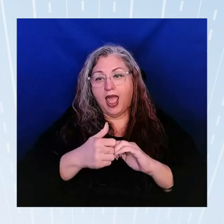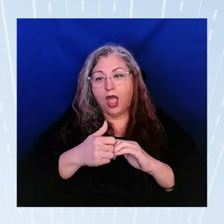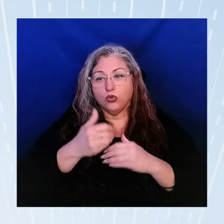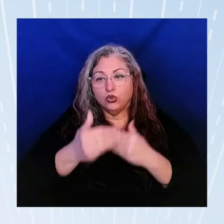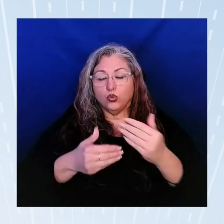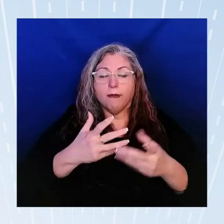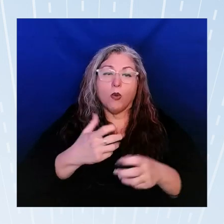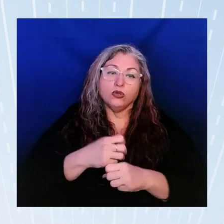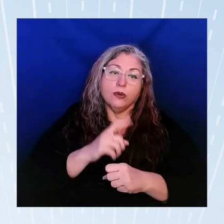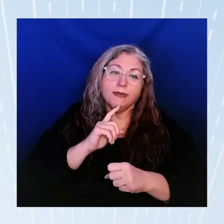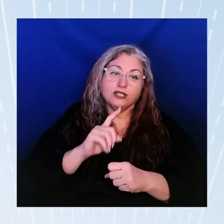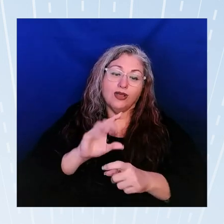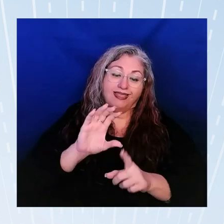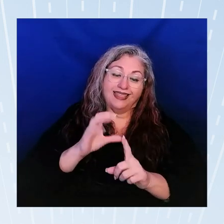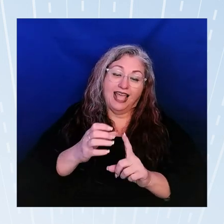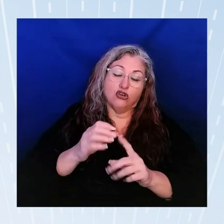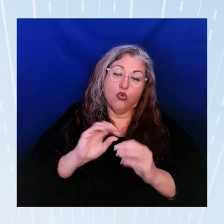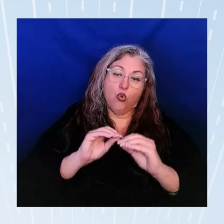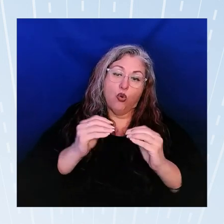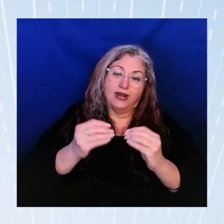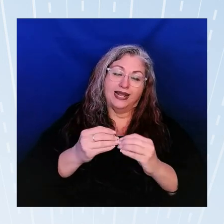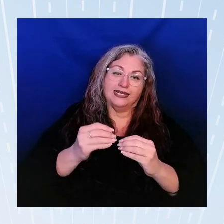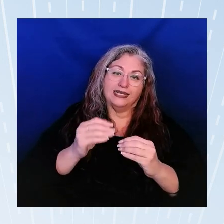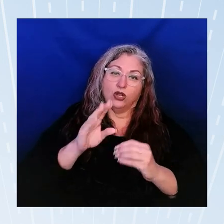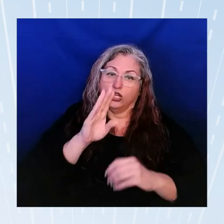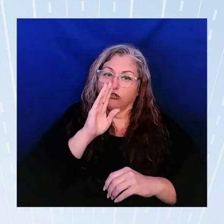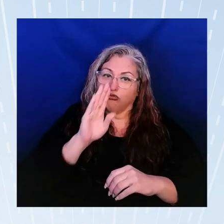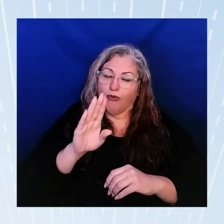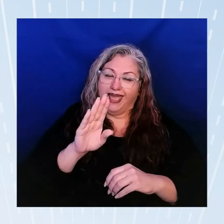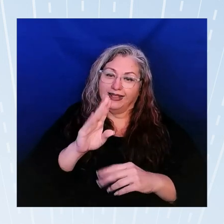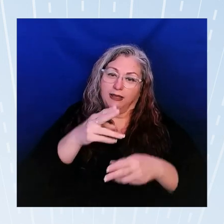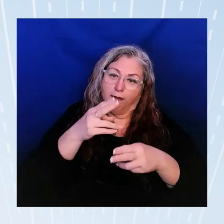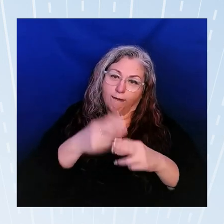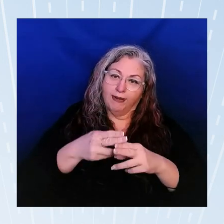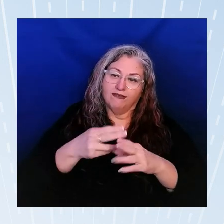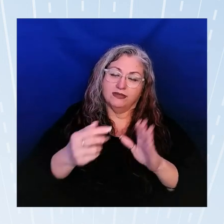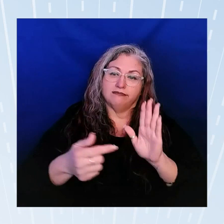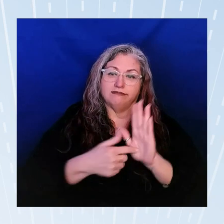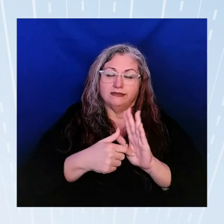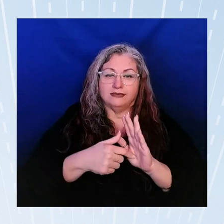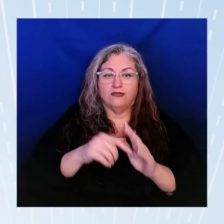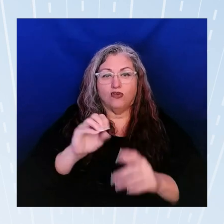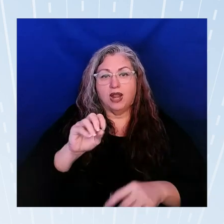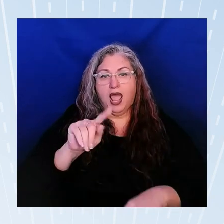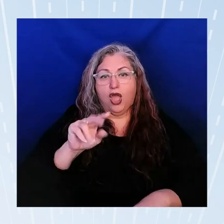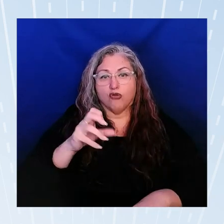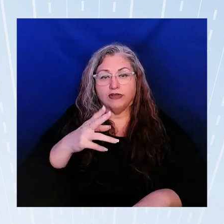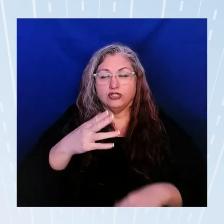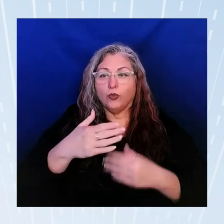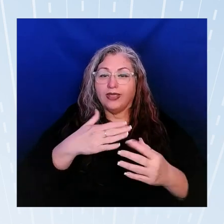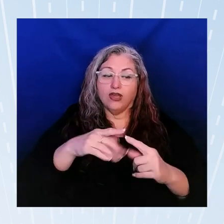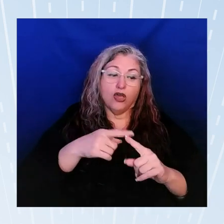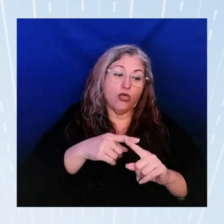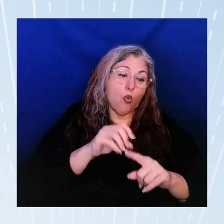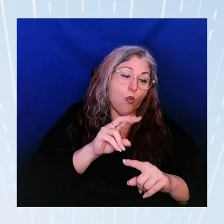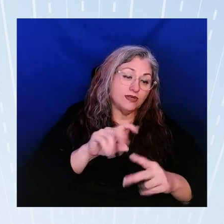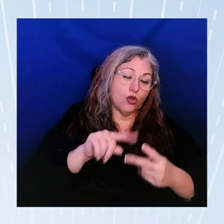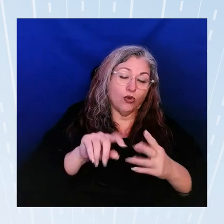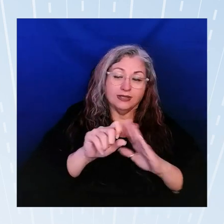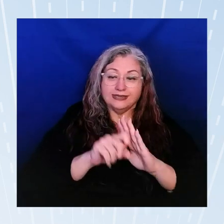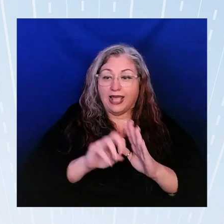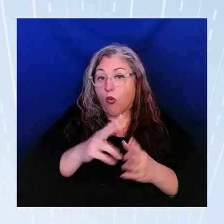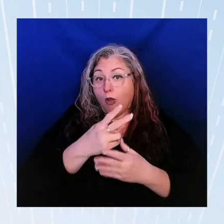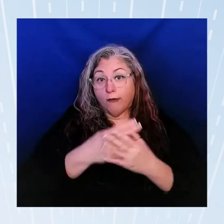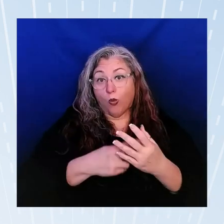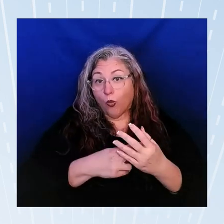make sure that the cultural organizations were directly referenced in that outreach whether it's by OVC or the states or both